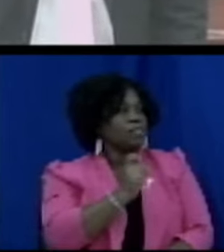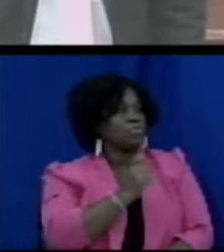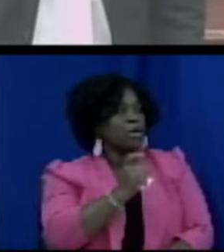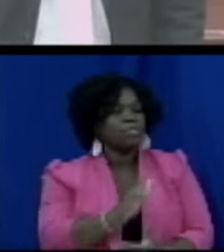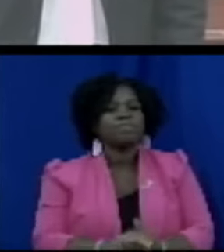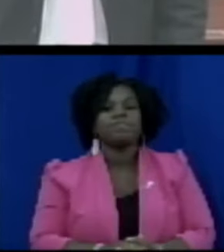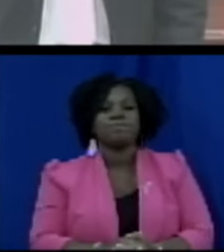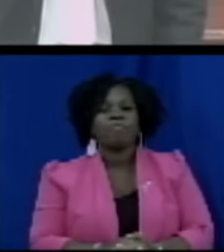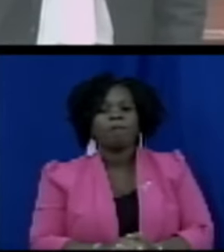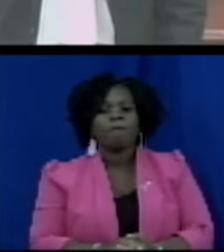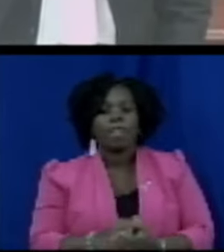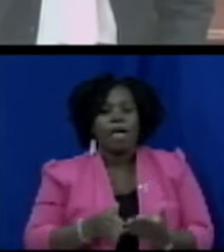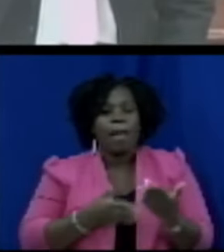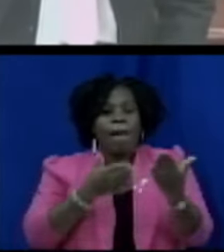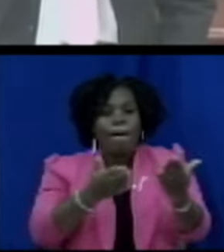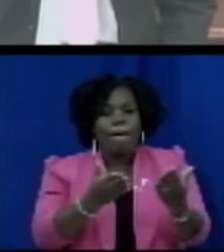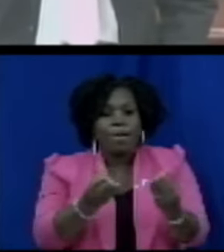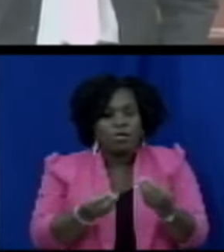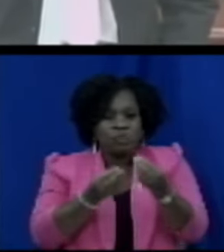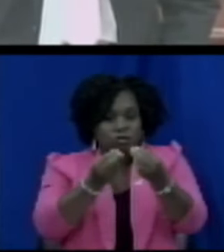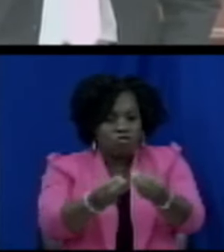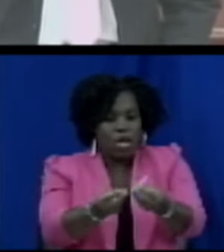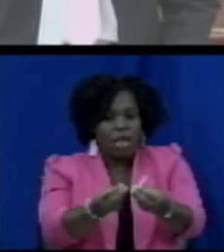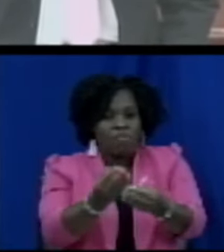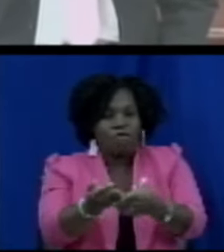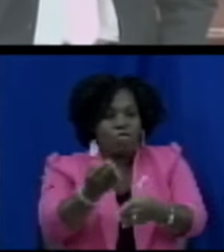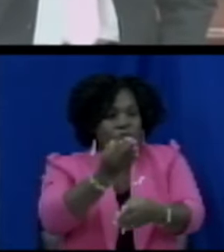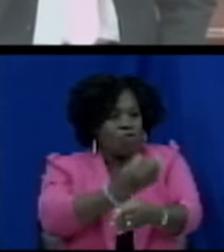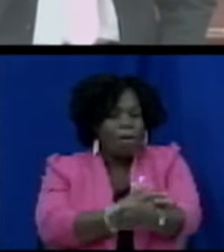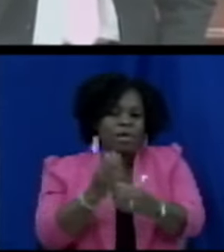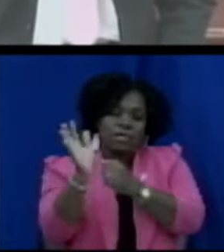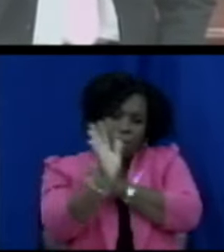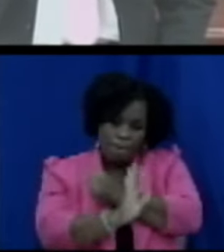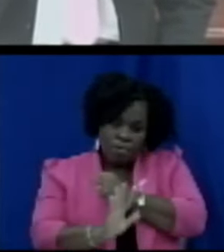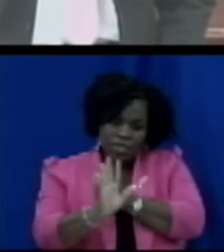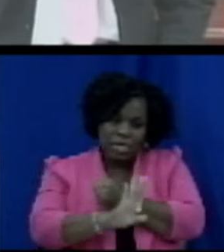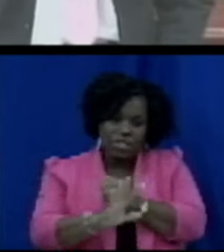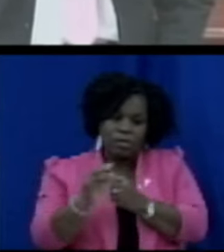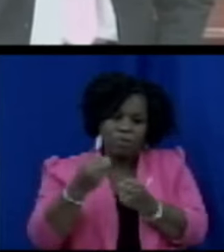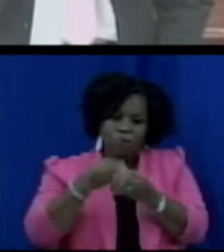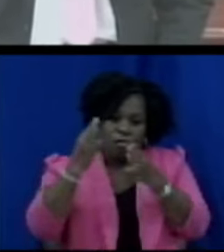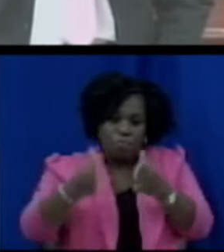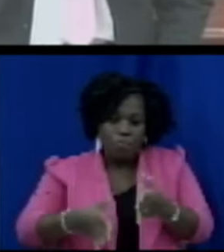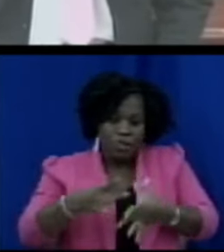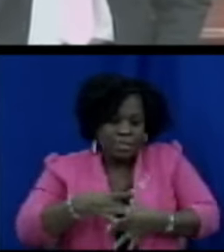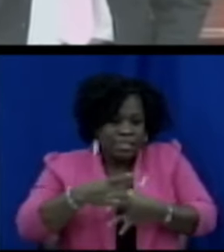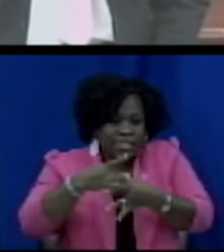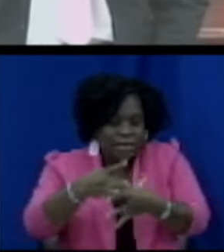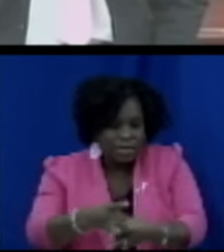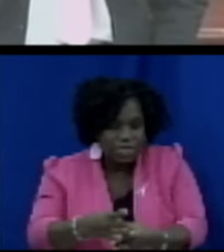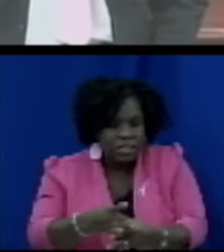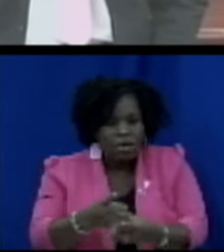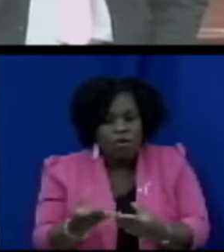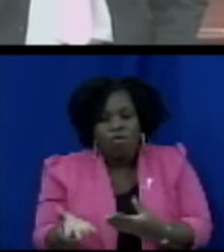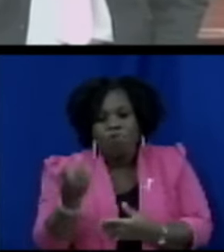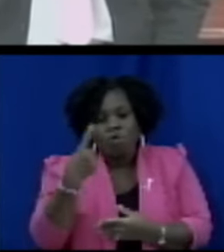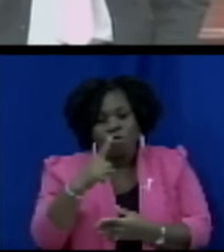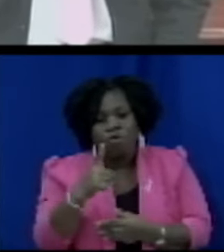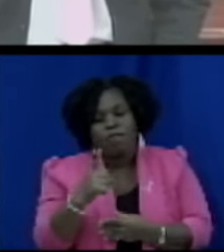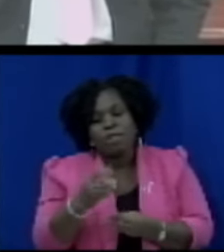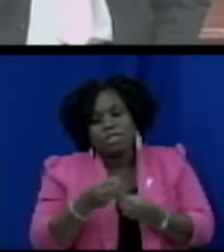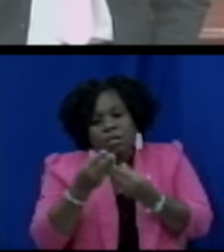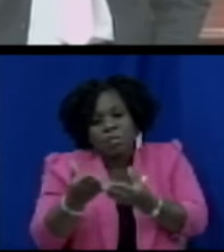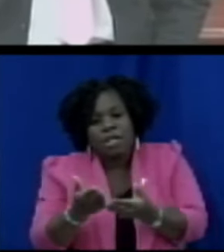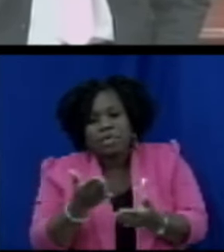a bill to provide for the promotion and protection of consumer interests in relation to the supply of goods and the